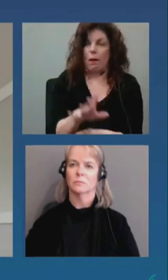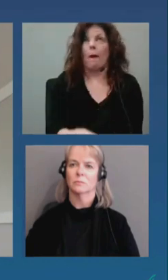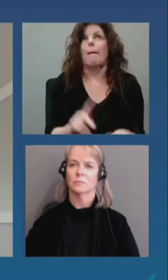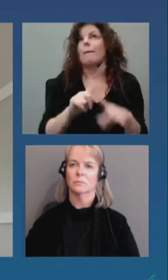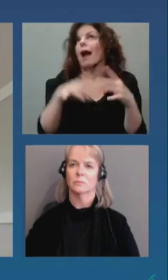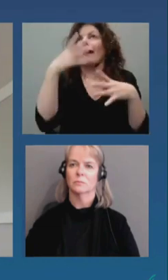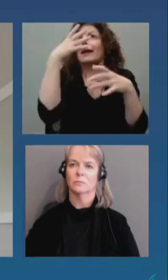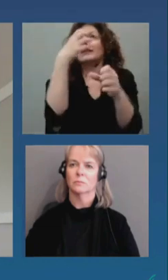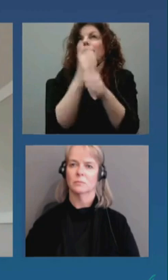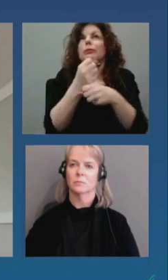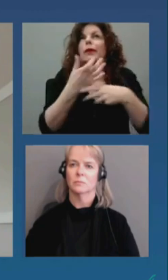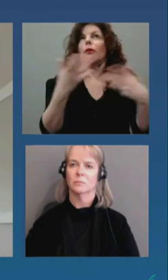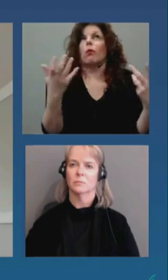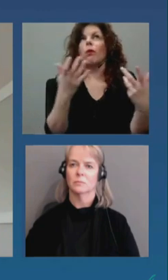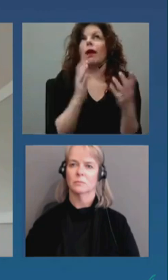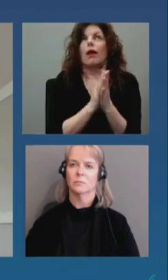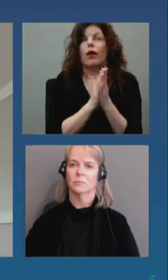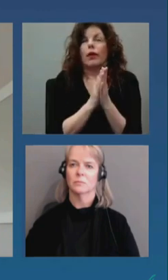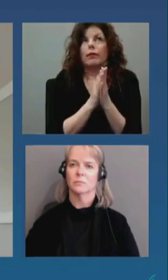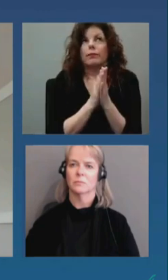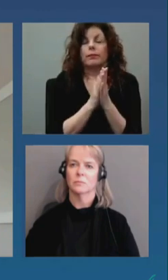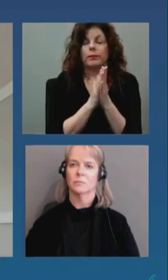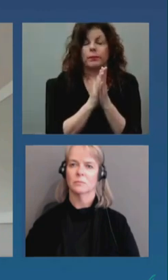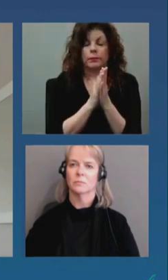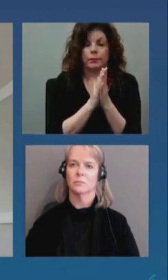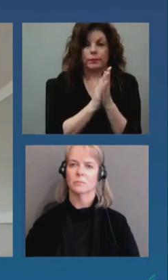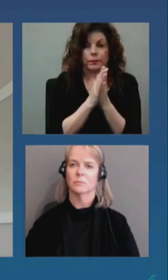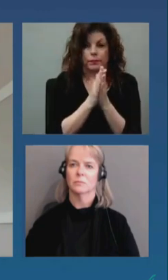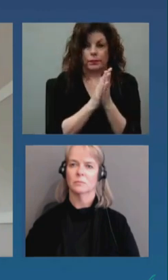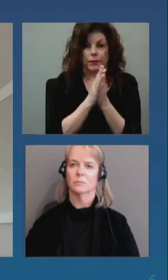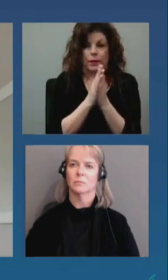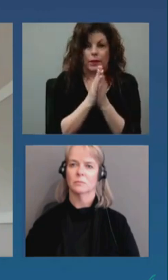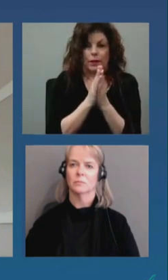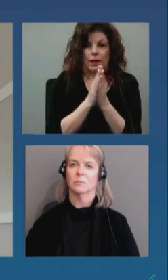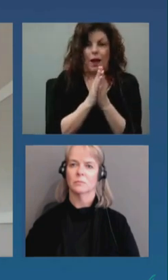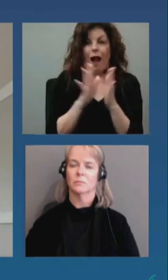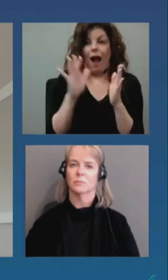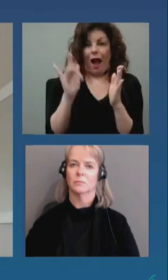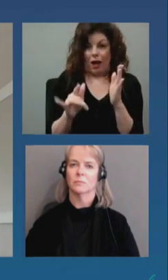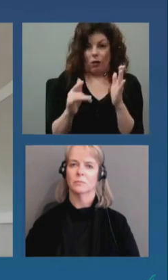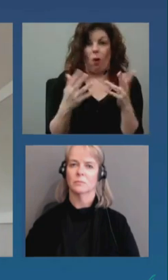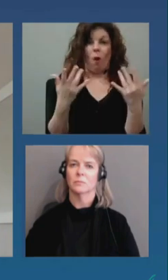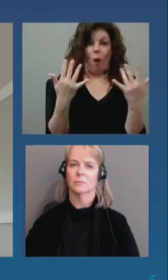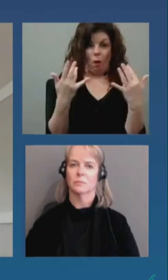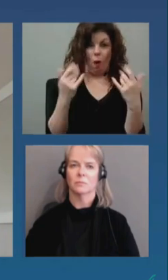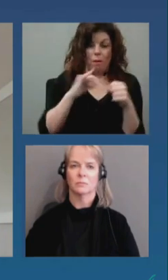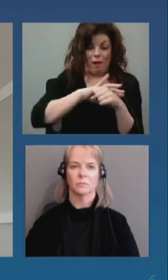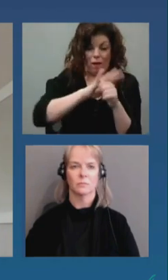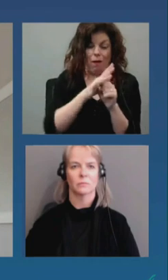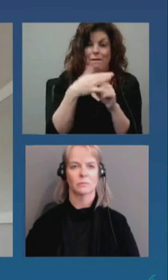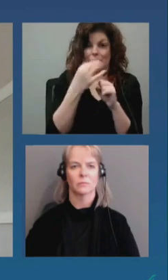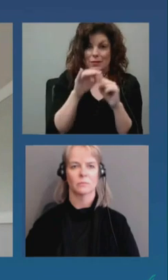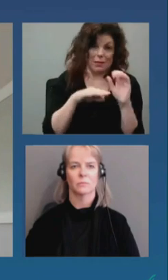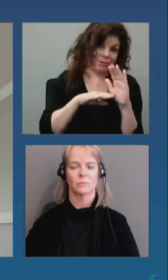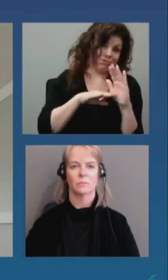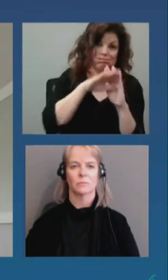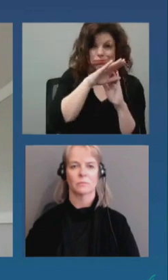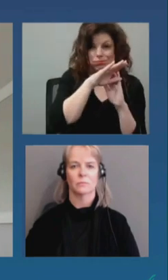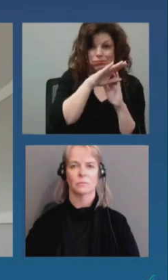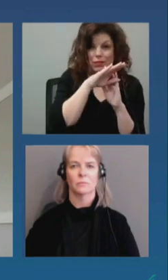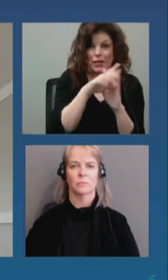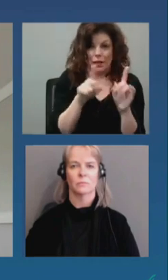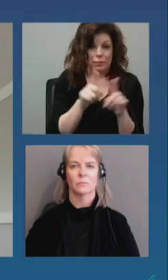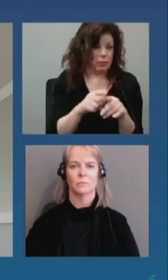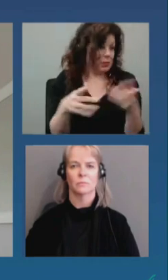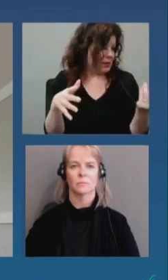sommaire, c'est que au cause de la niveau de COVID-19 et la réalité